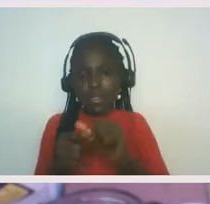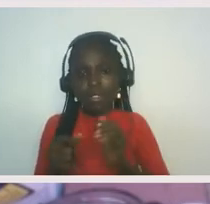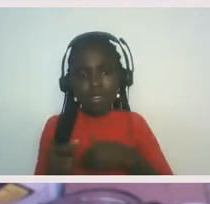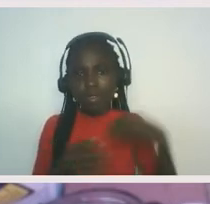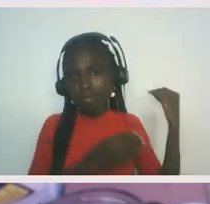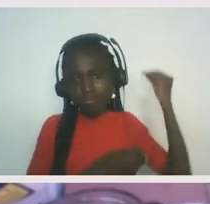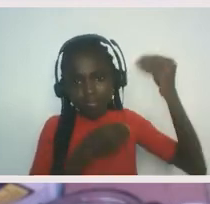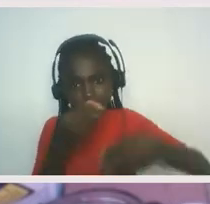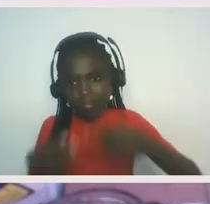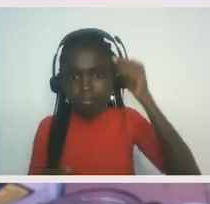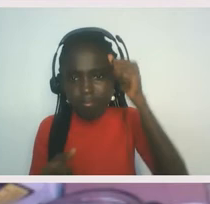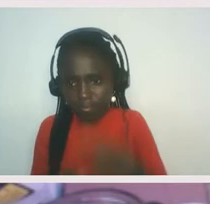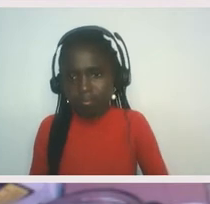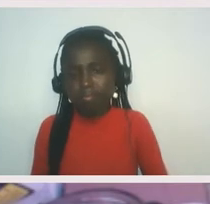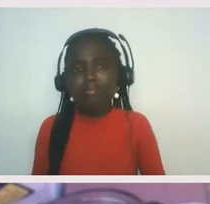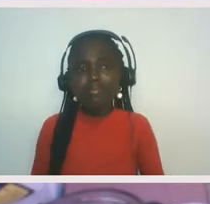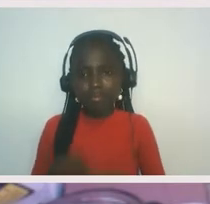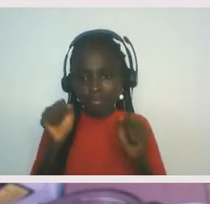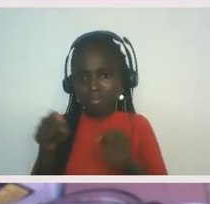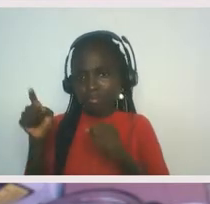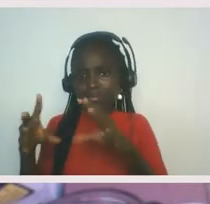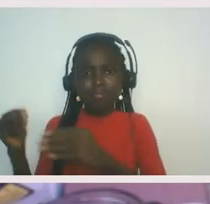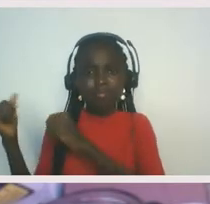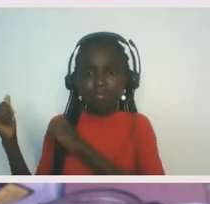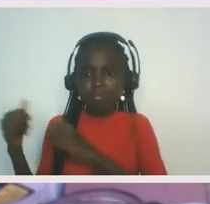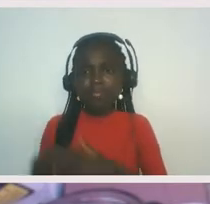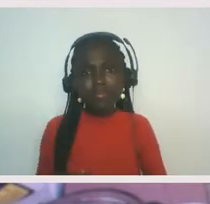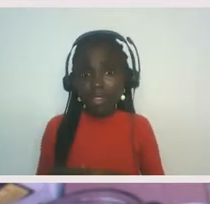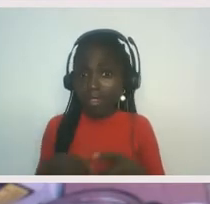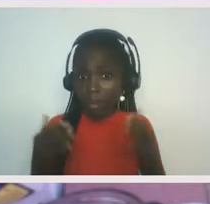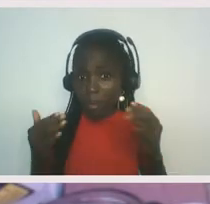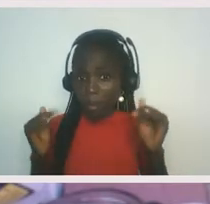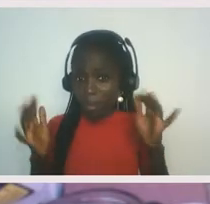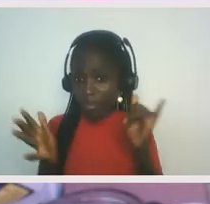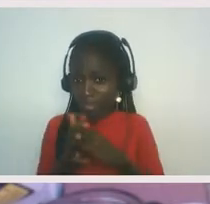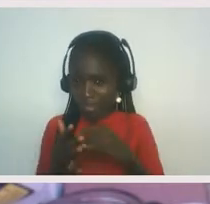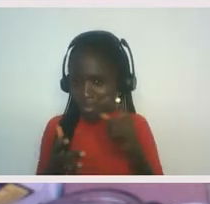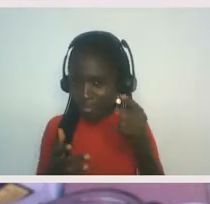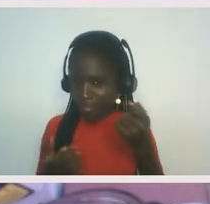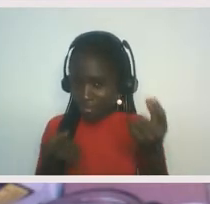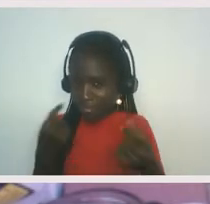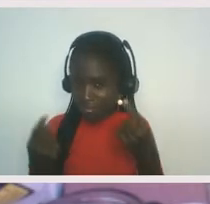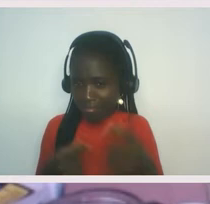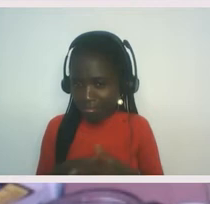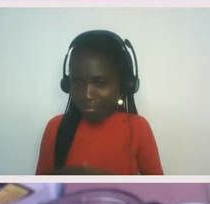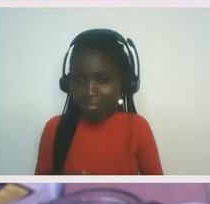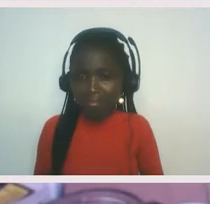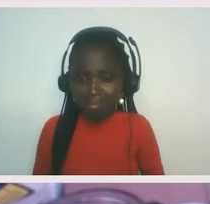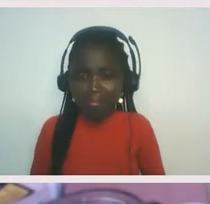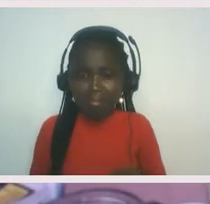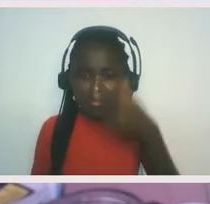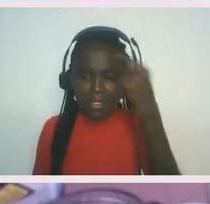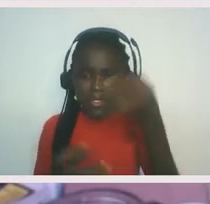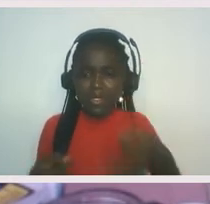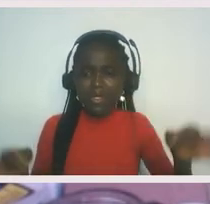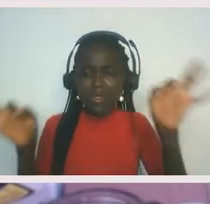relationship. So I hope that makes sense because it's such an important, the land back concept is such